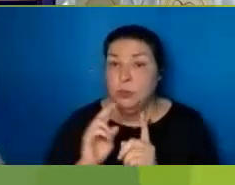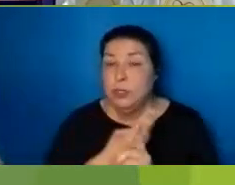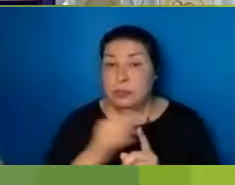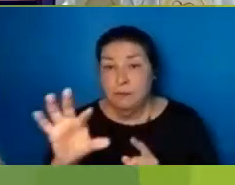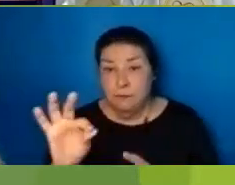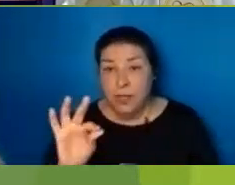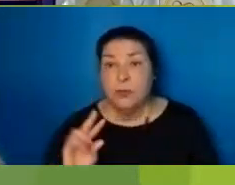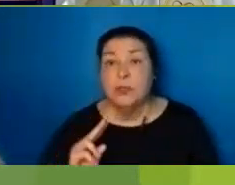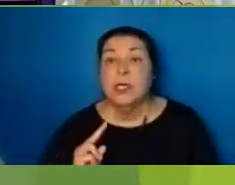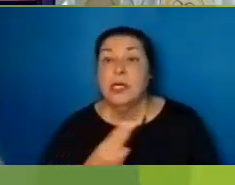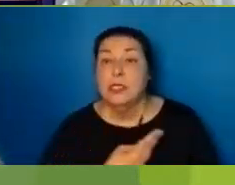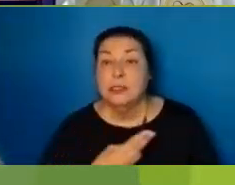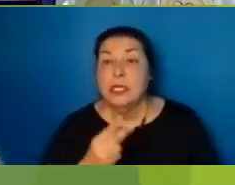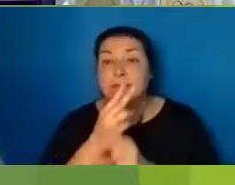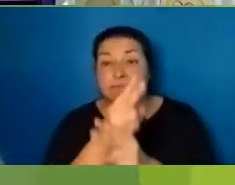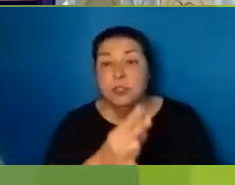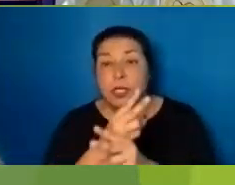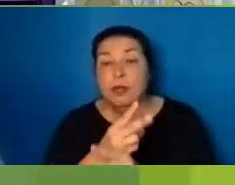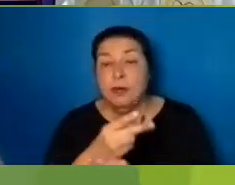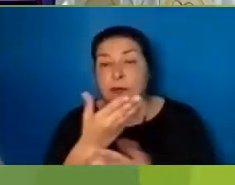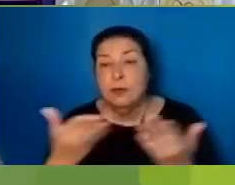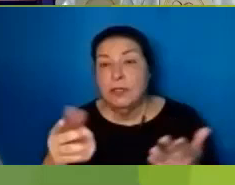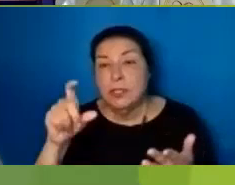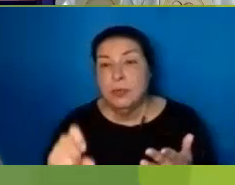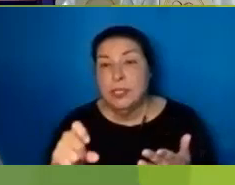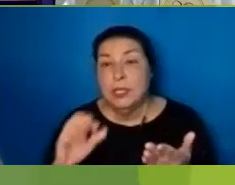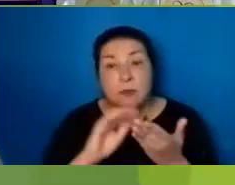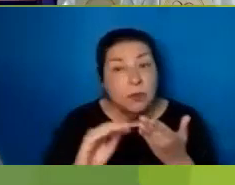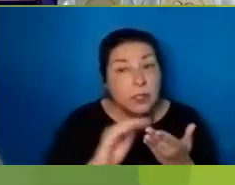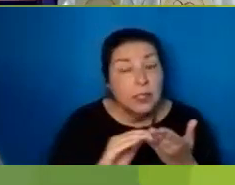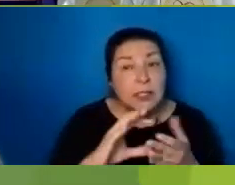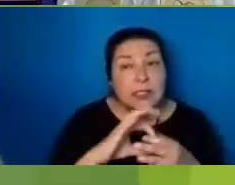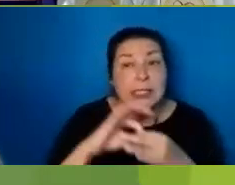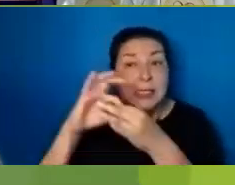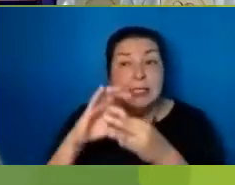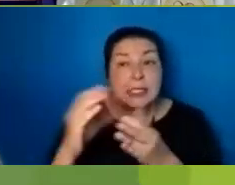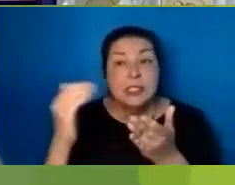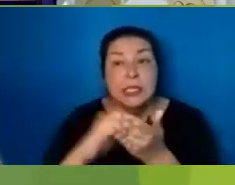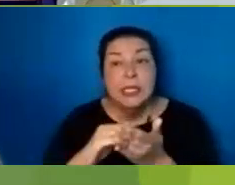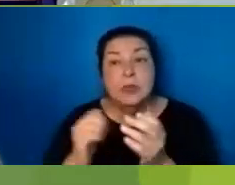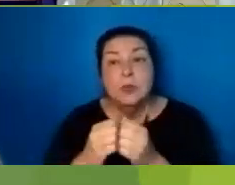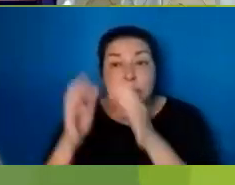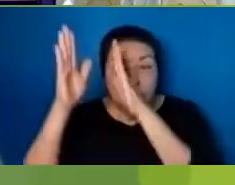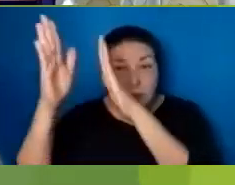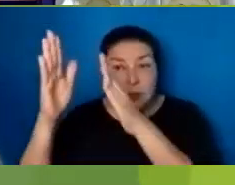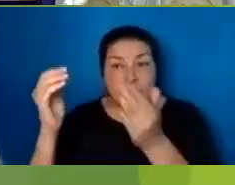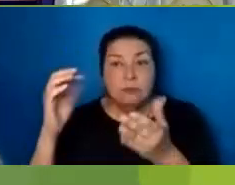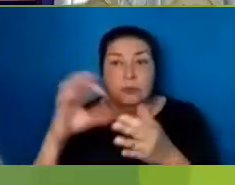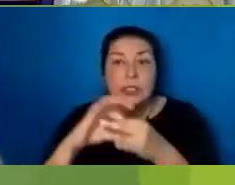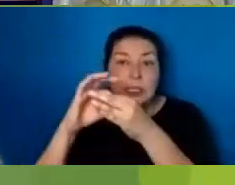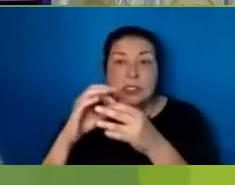Of What We Really Need Forgiveness And Reconnection To The Father Reconnection To The Eternal